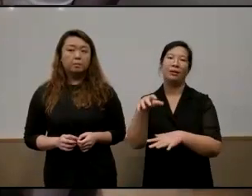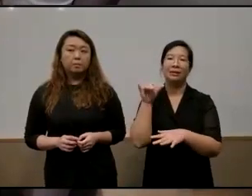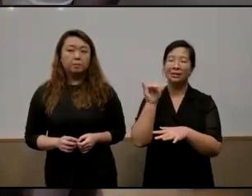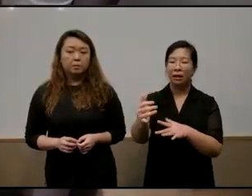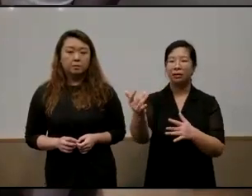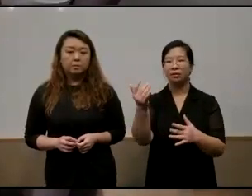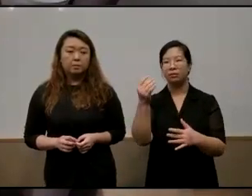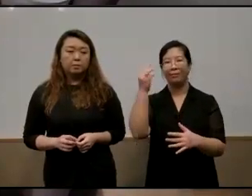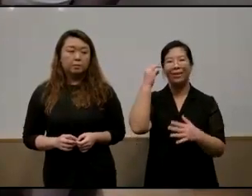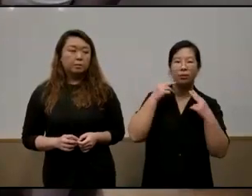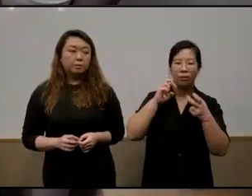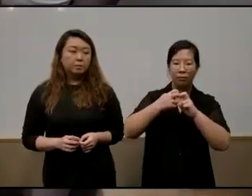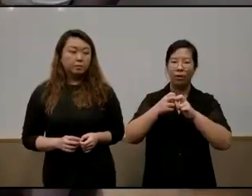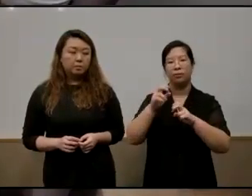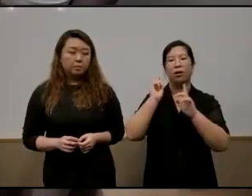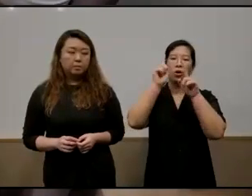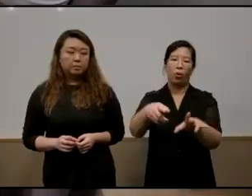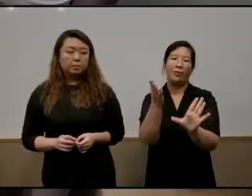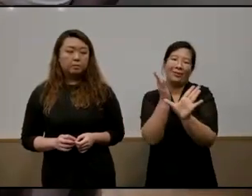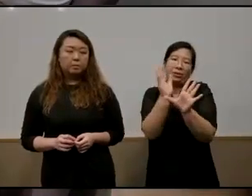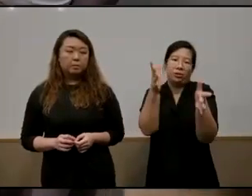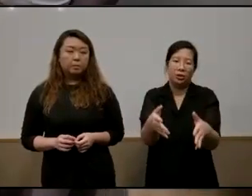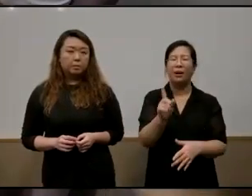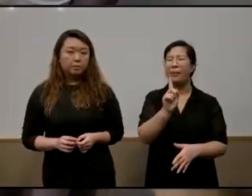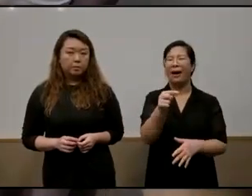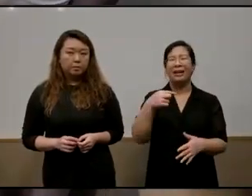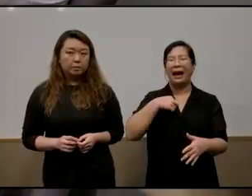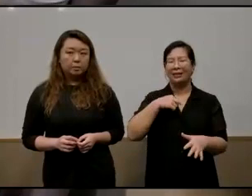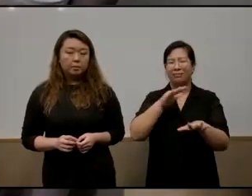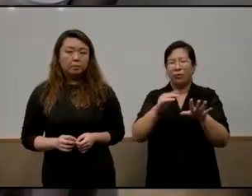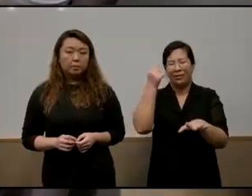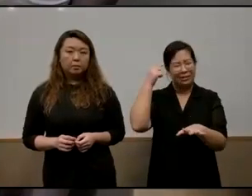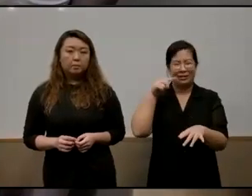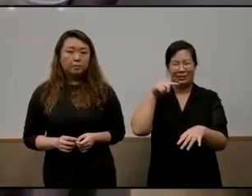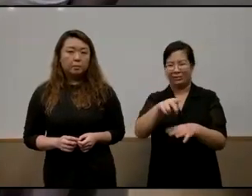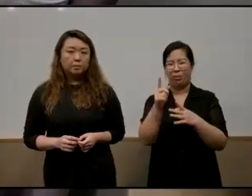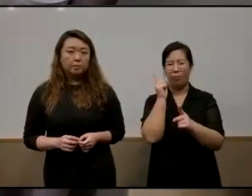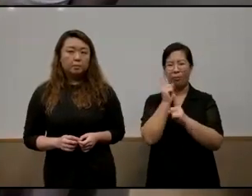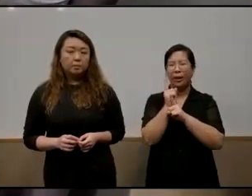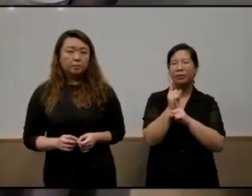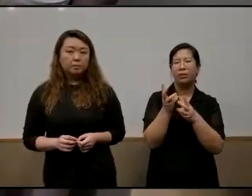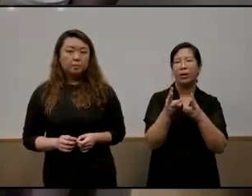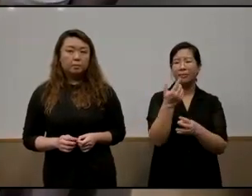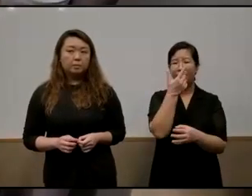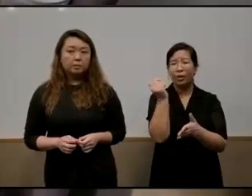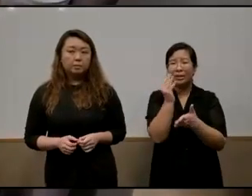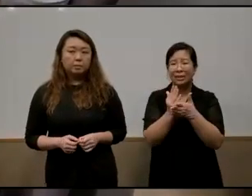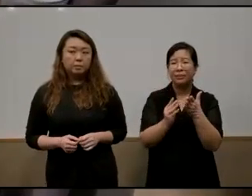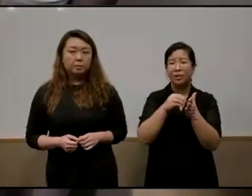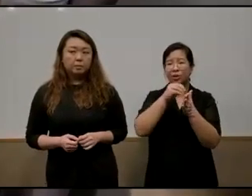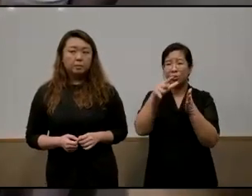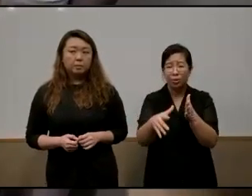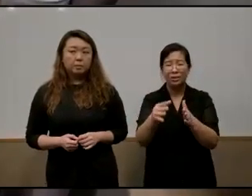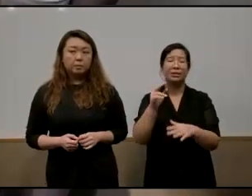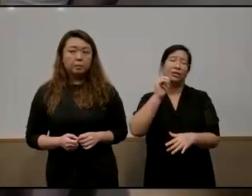psychiatrist but i don't think this is the way it should go because some of our students basically just need